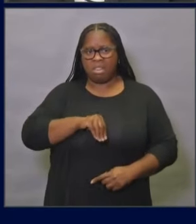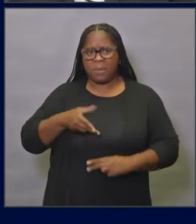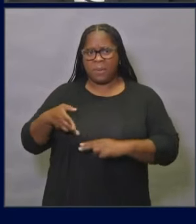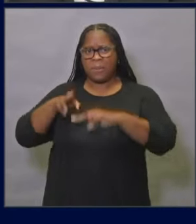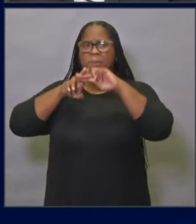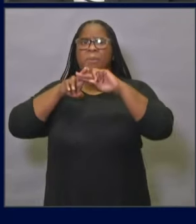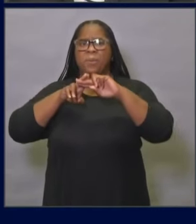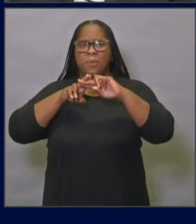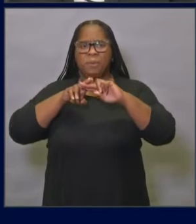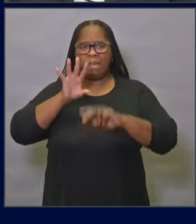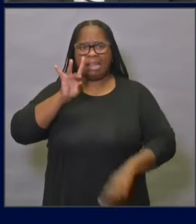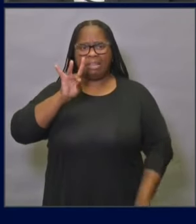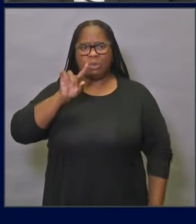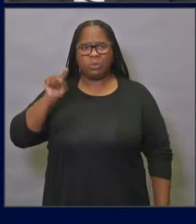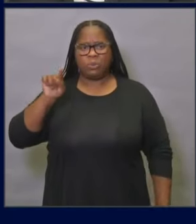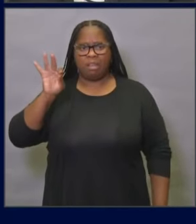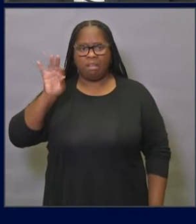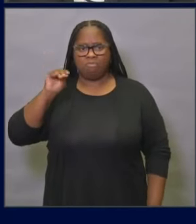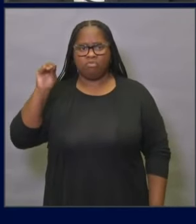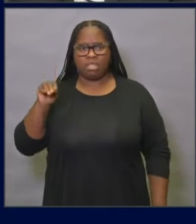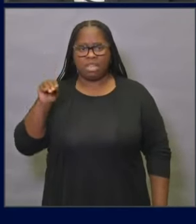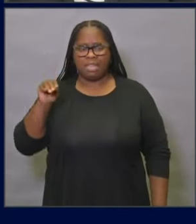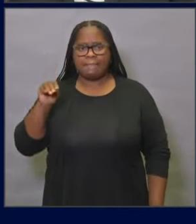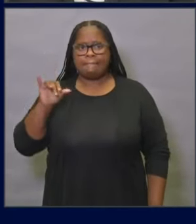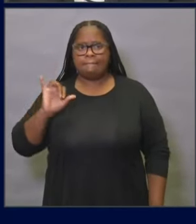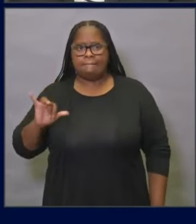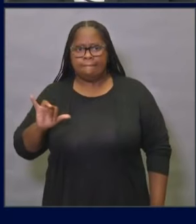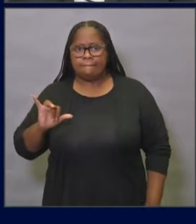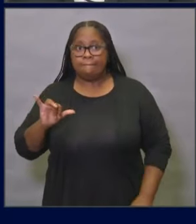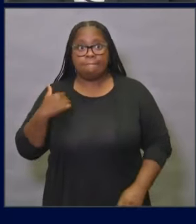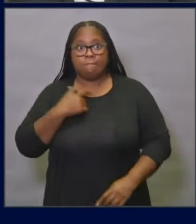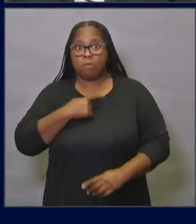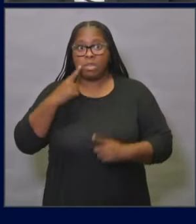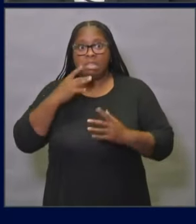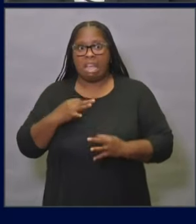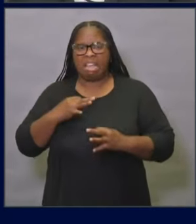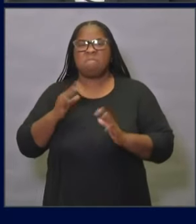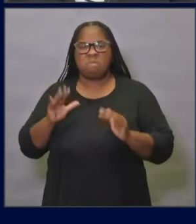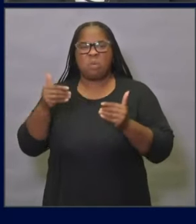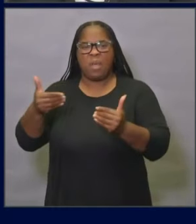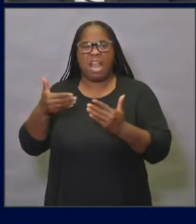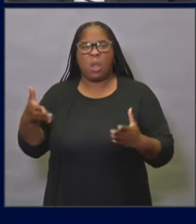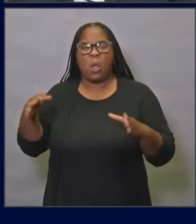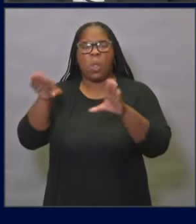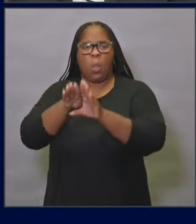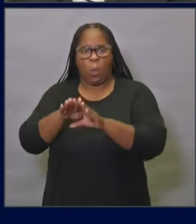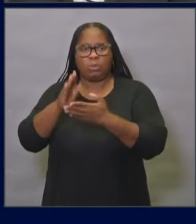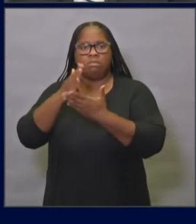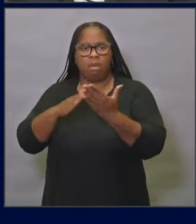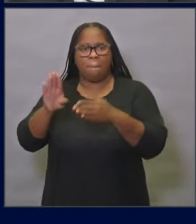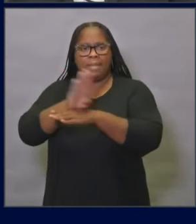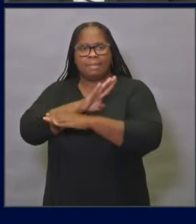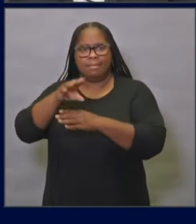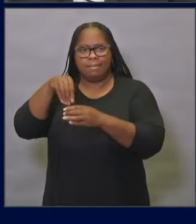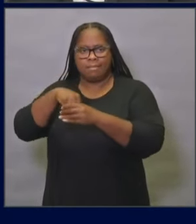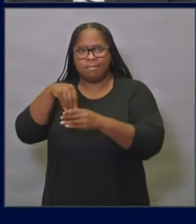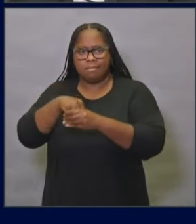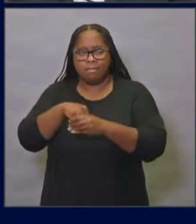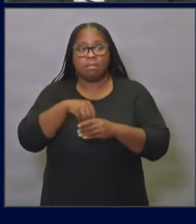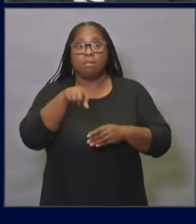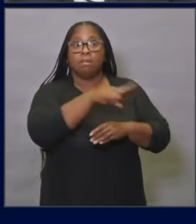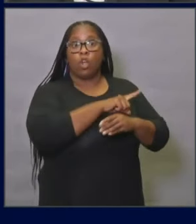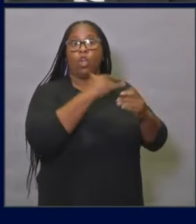Since closing some indoor businesses and activities and with improved compliance among the majority of businesses that were open,